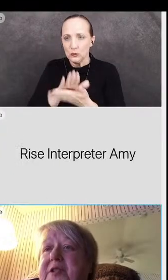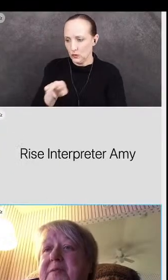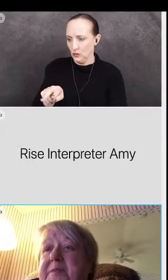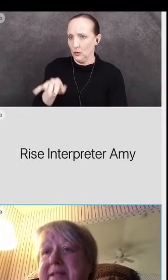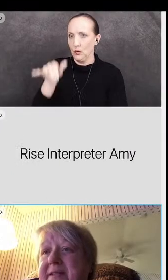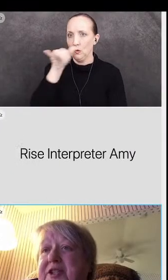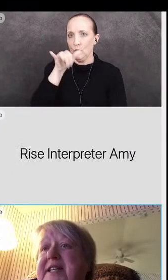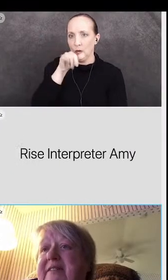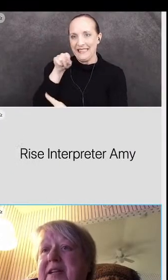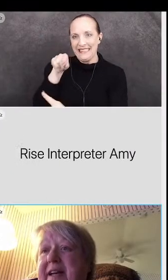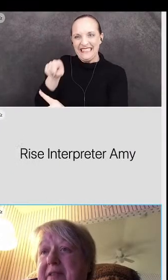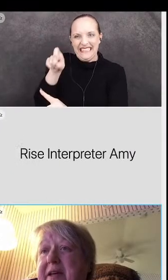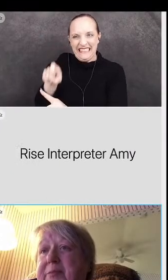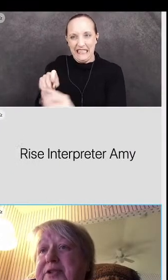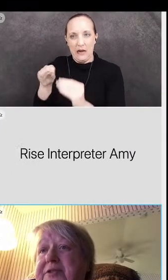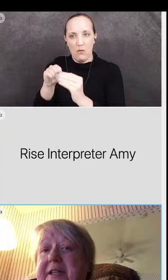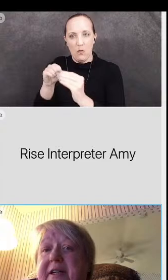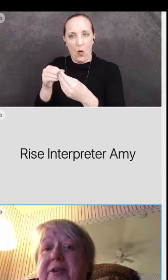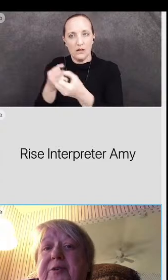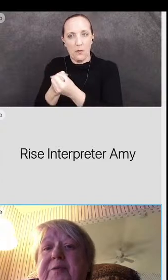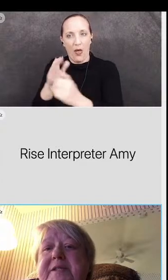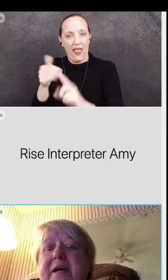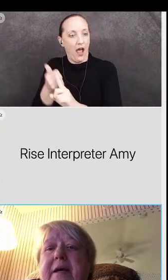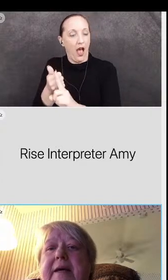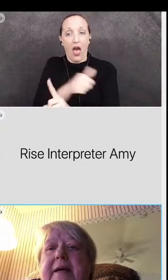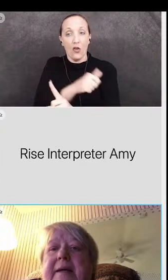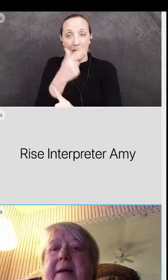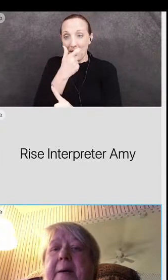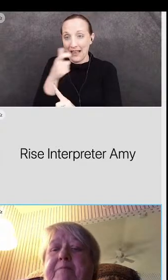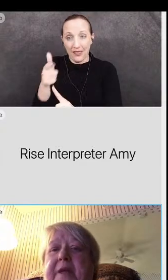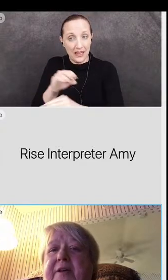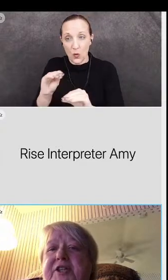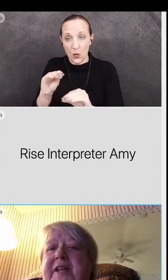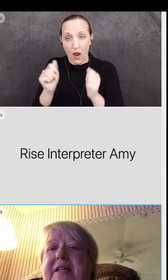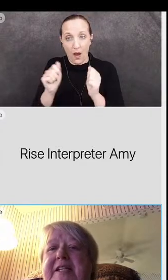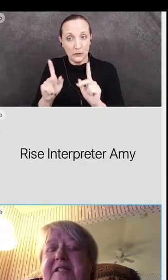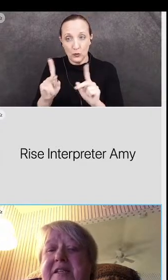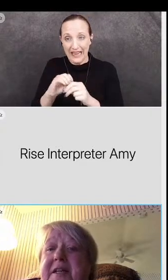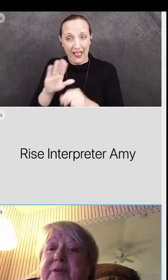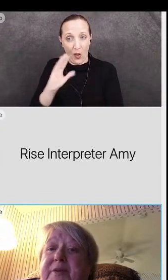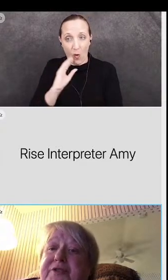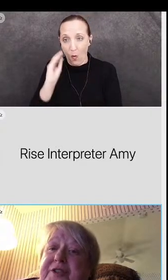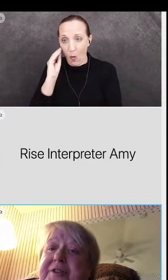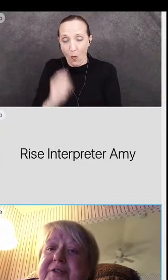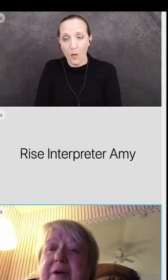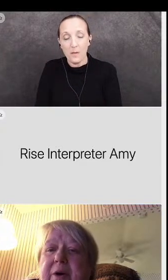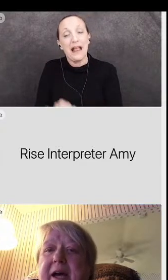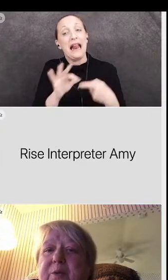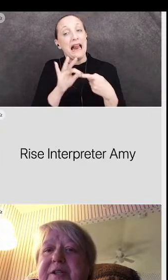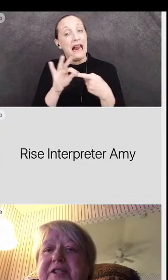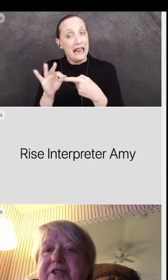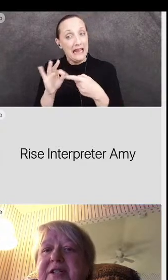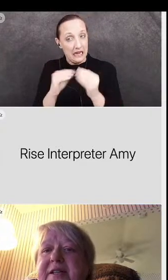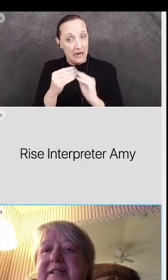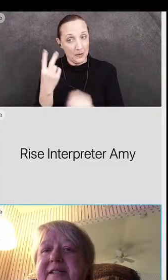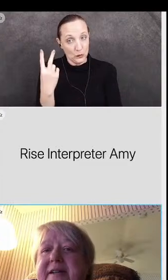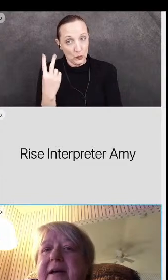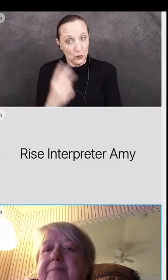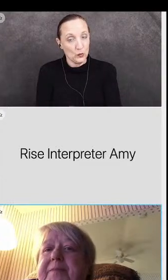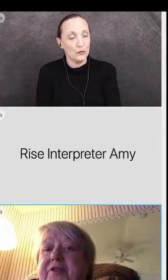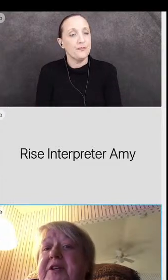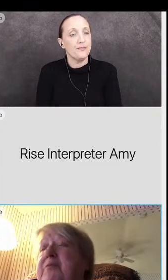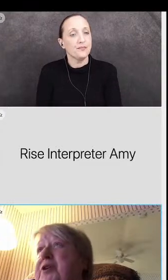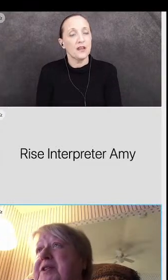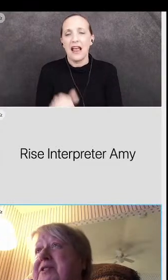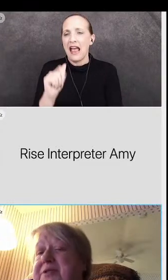support than others because they just haven't had the opportunity in their homes. So that leads to number two at risk students.